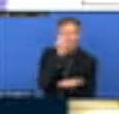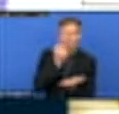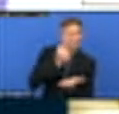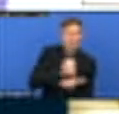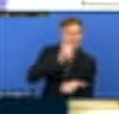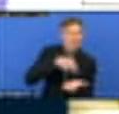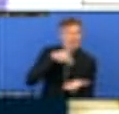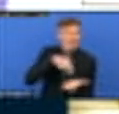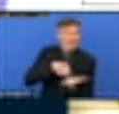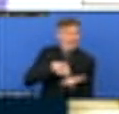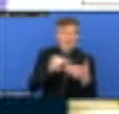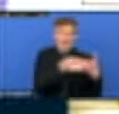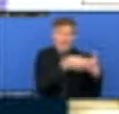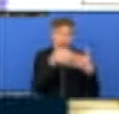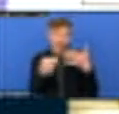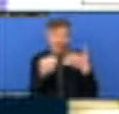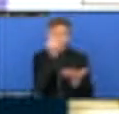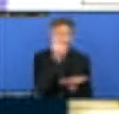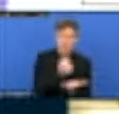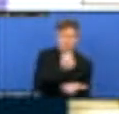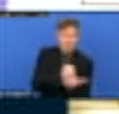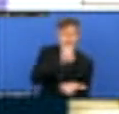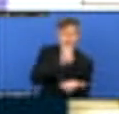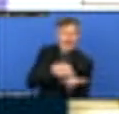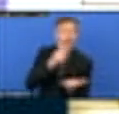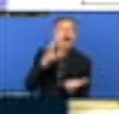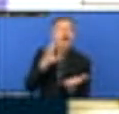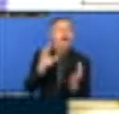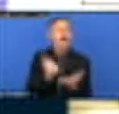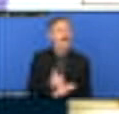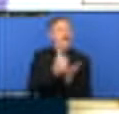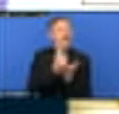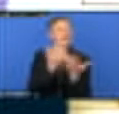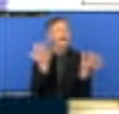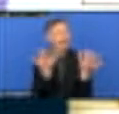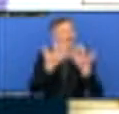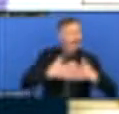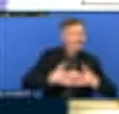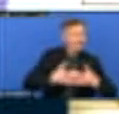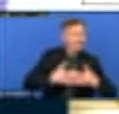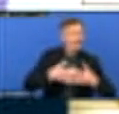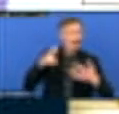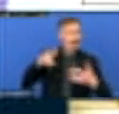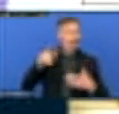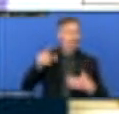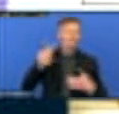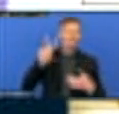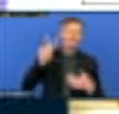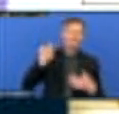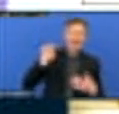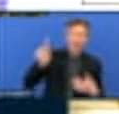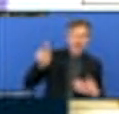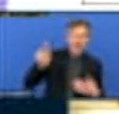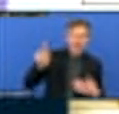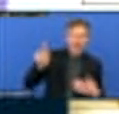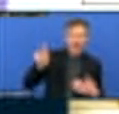it linked with the national volunteer reporting and give clear guidelines